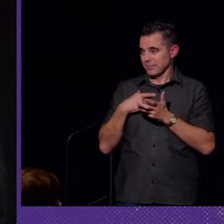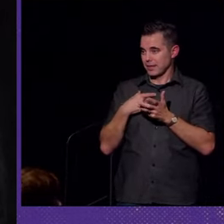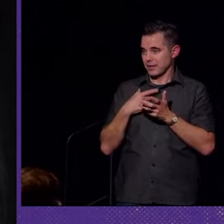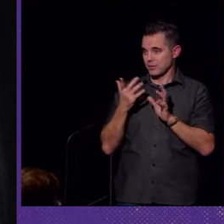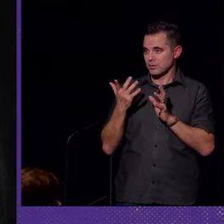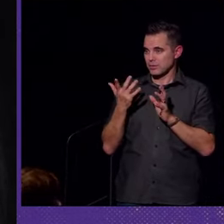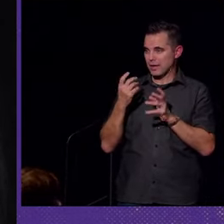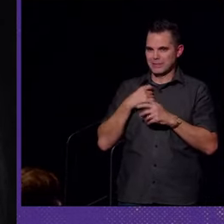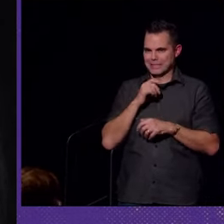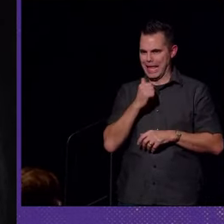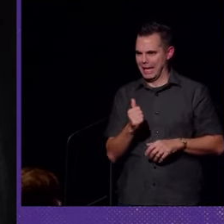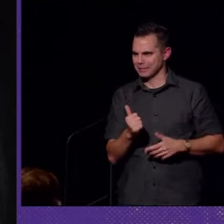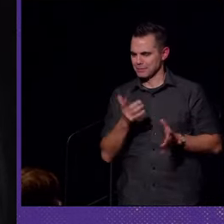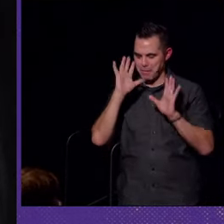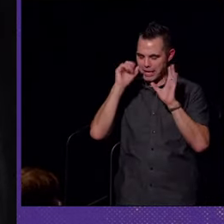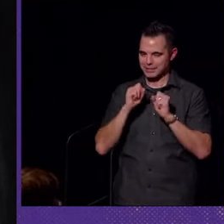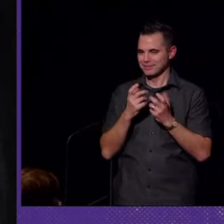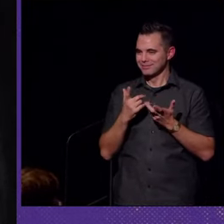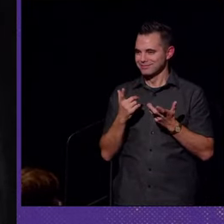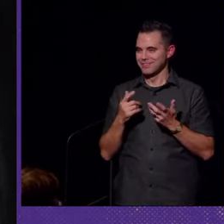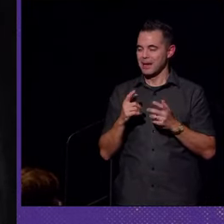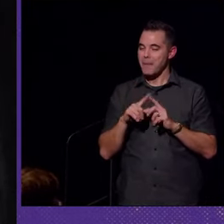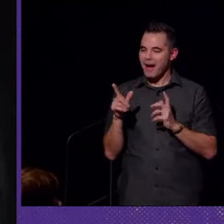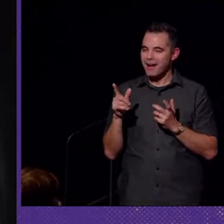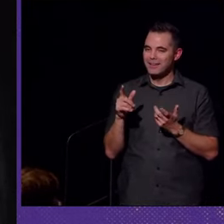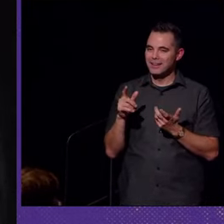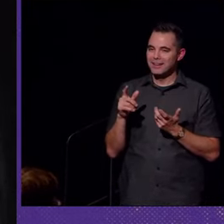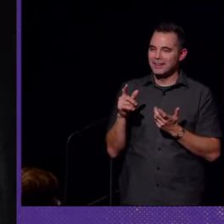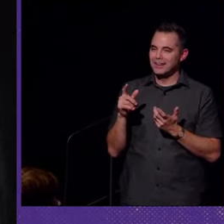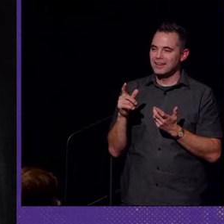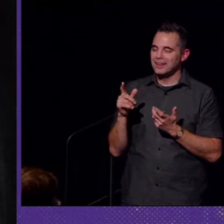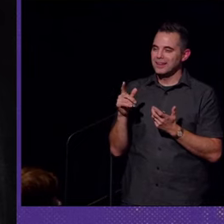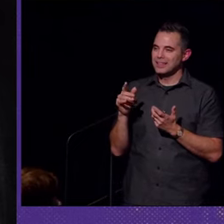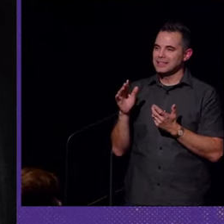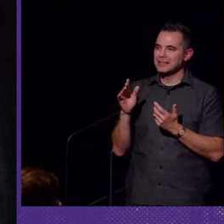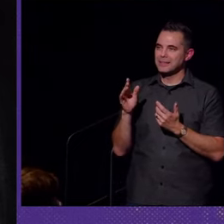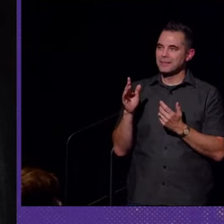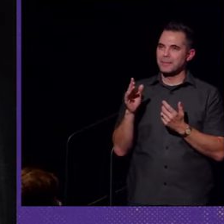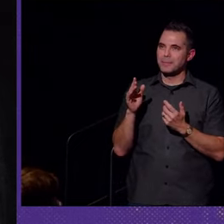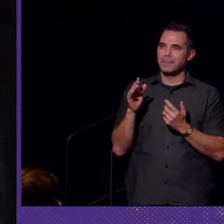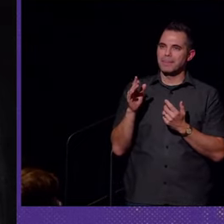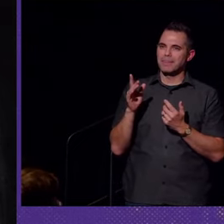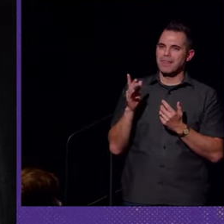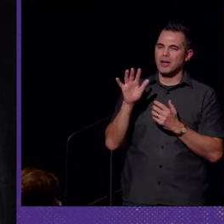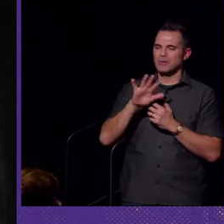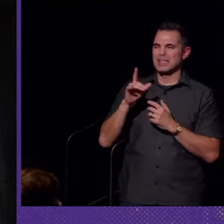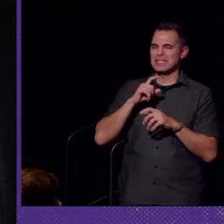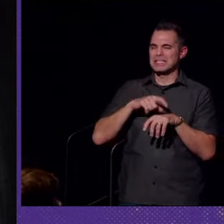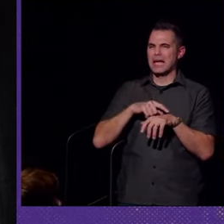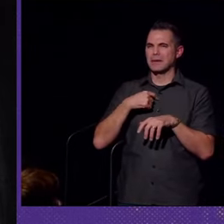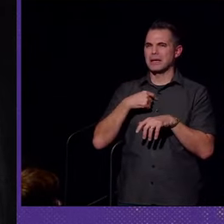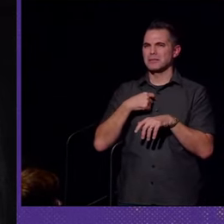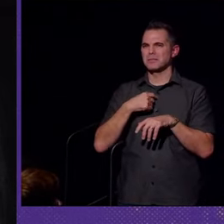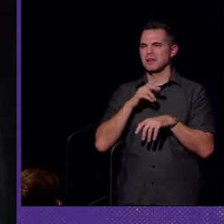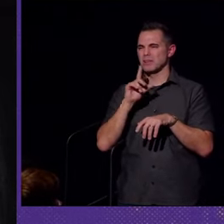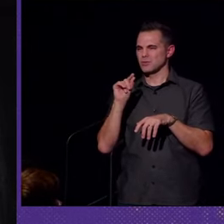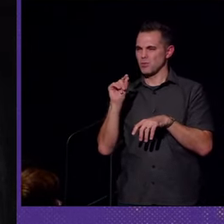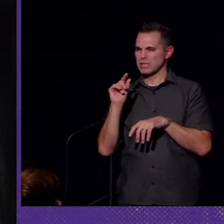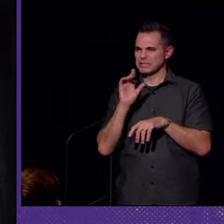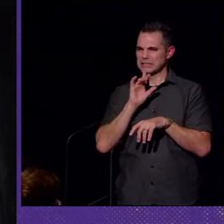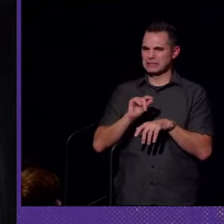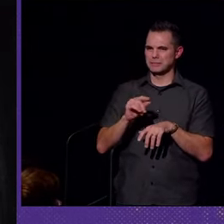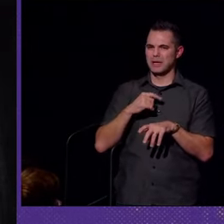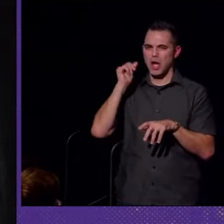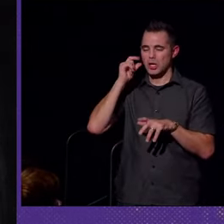awesome at ten years old. But, um, around the time I was in my twenties, my